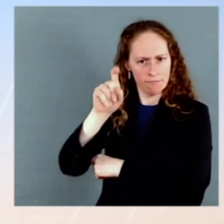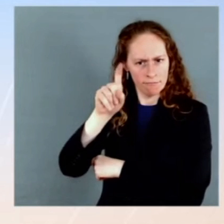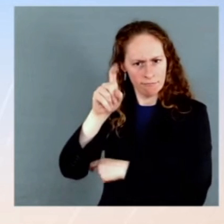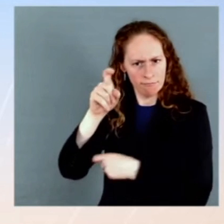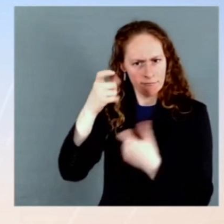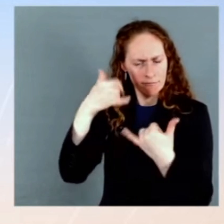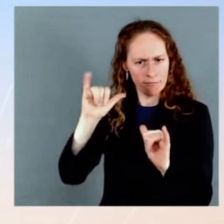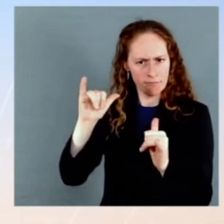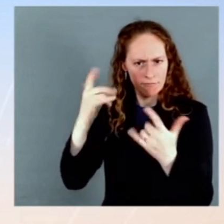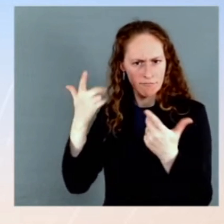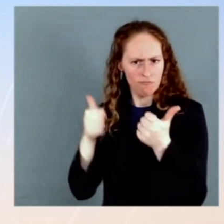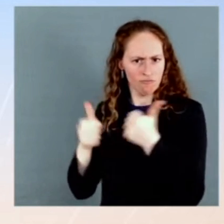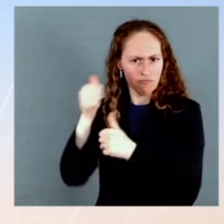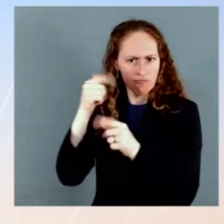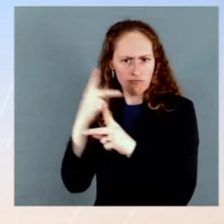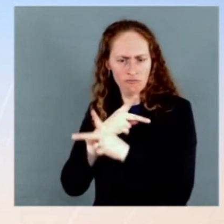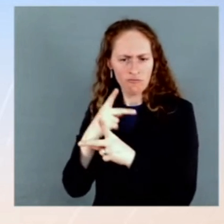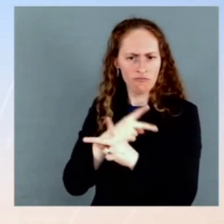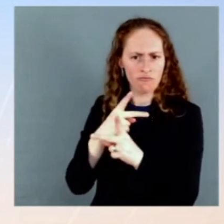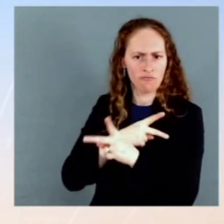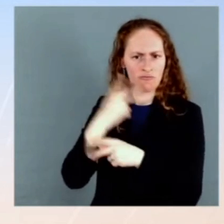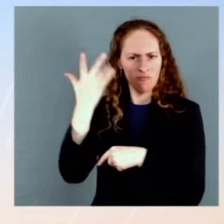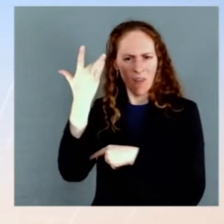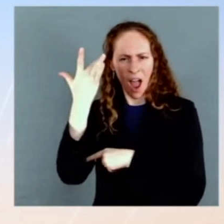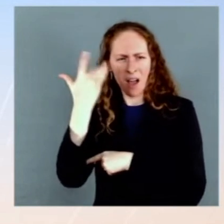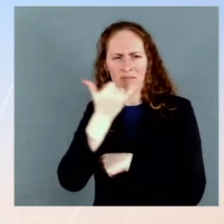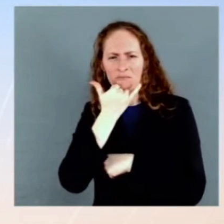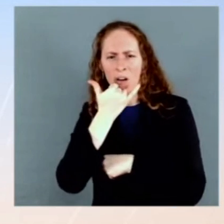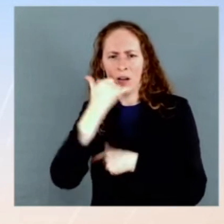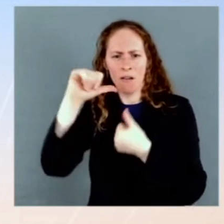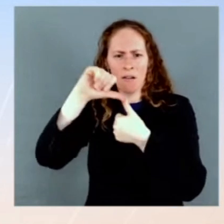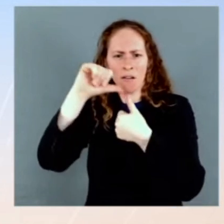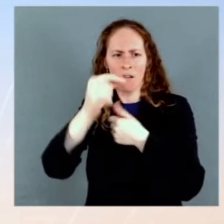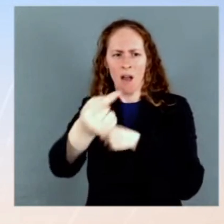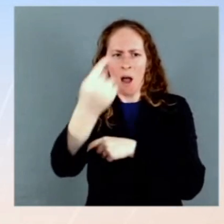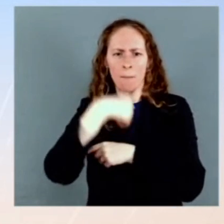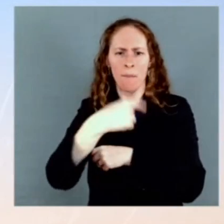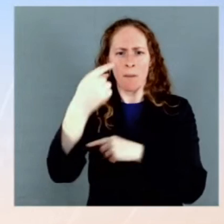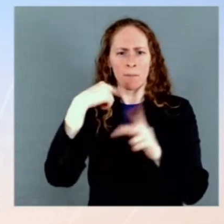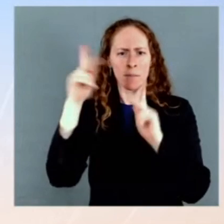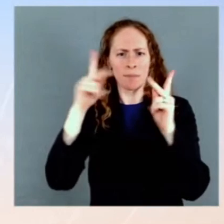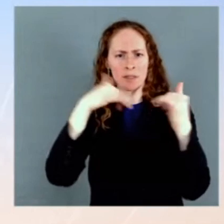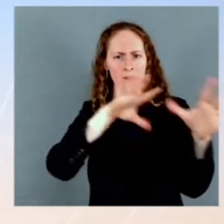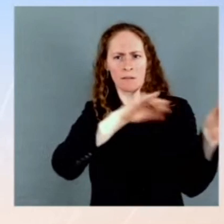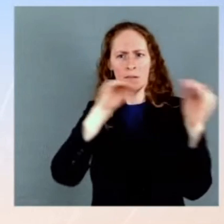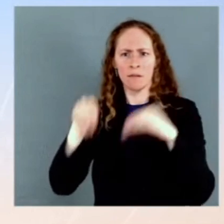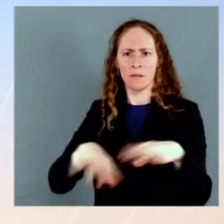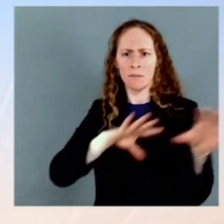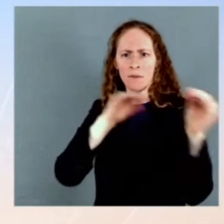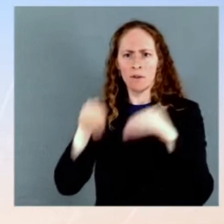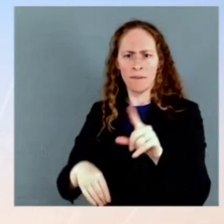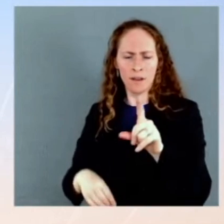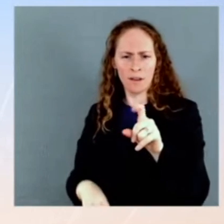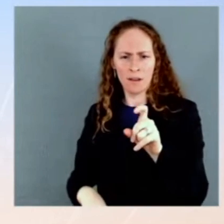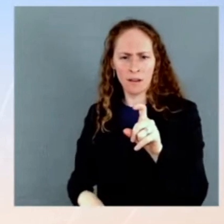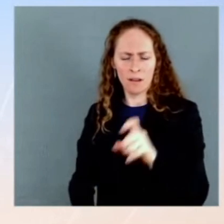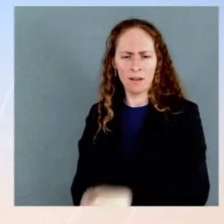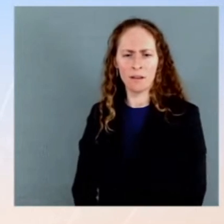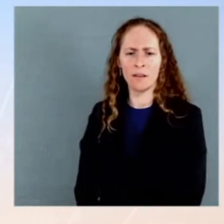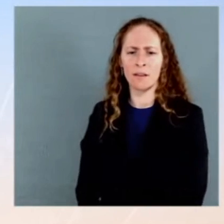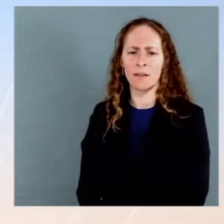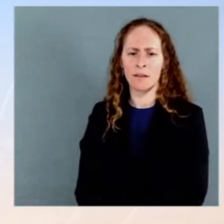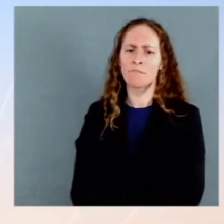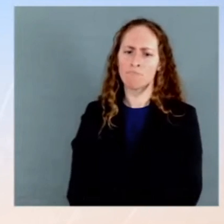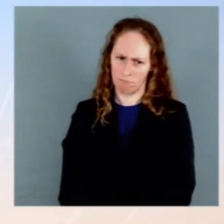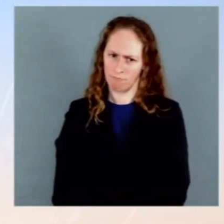this afternoon. So then why is it that she has not spoken to the president of Guatemala since June? That's six months. Well, I know that